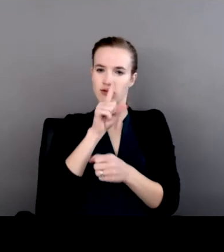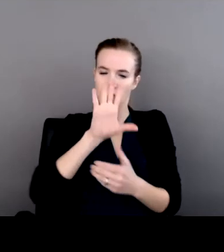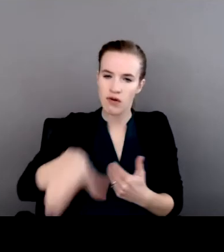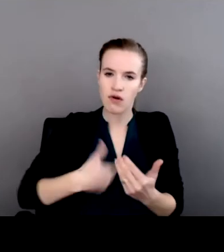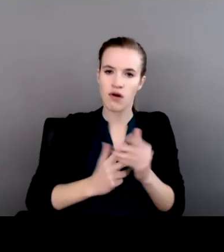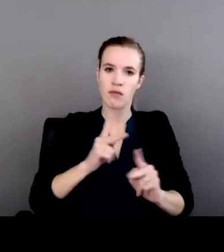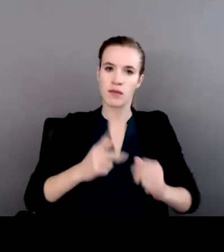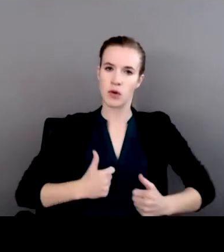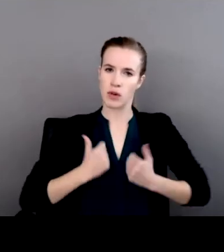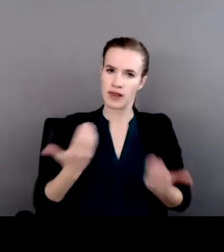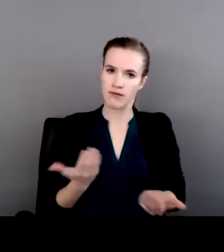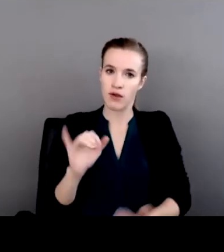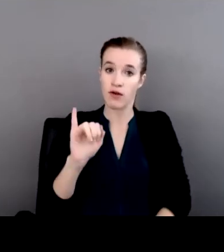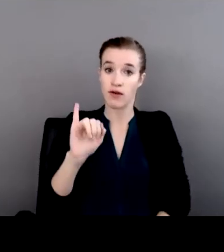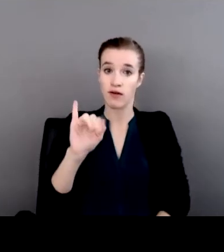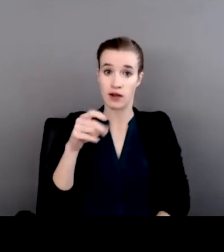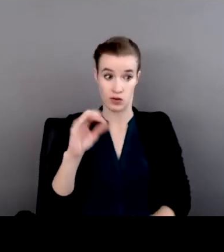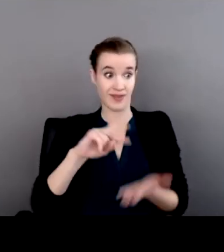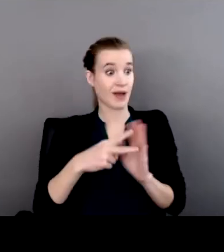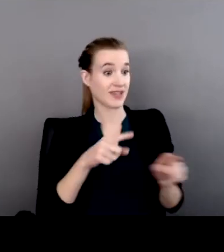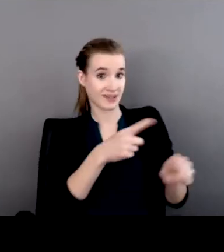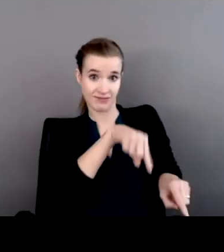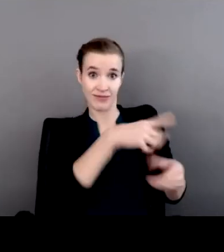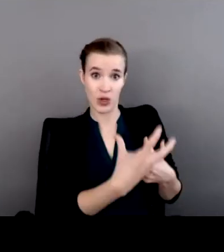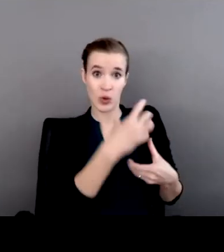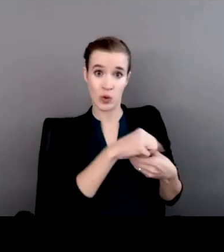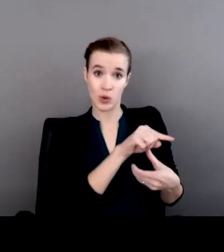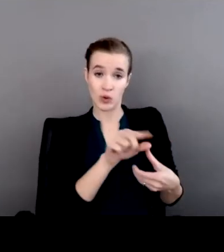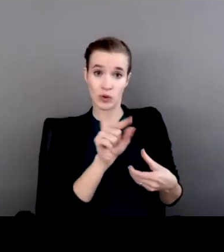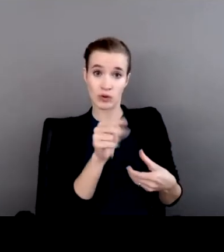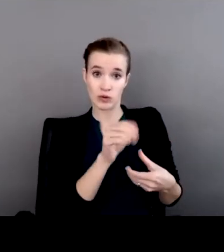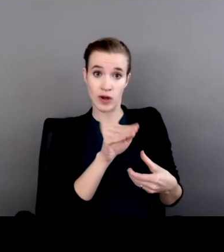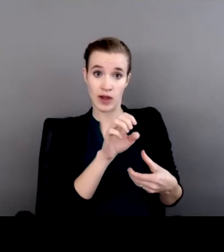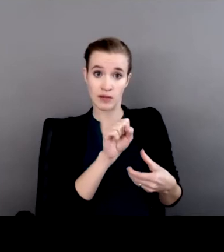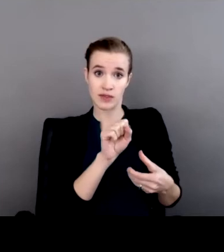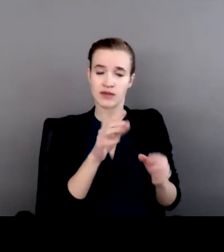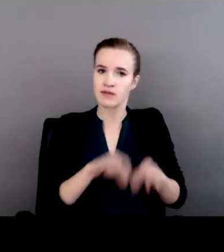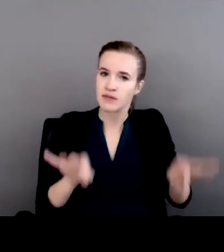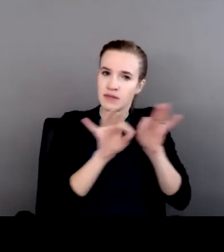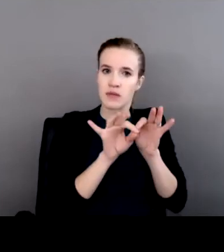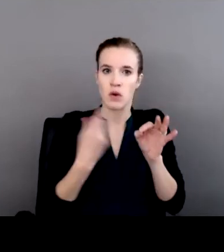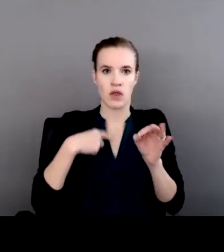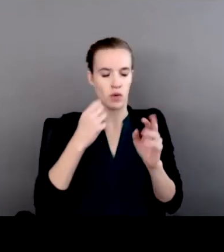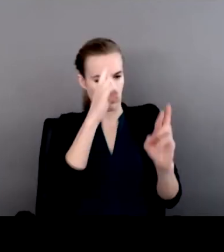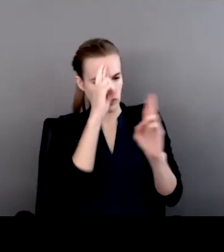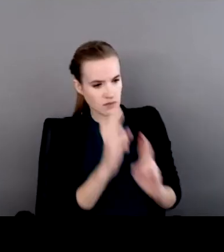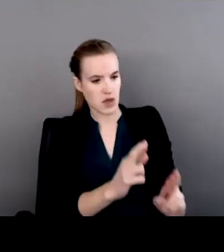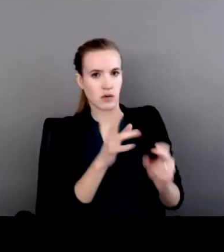including our tribal sisters and brothers, are respected, supported, and protected.